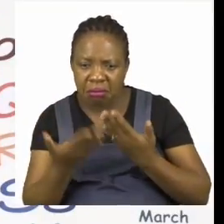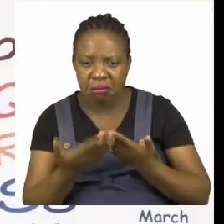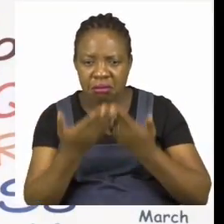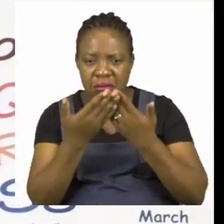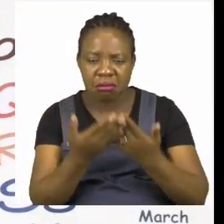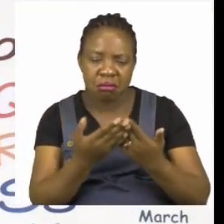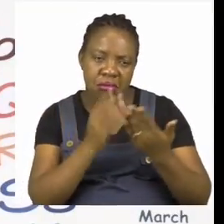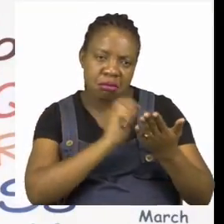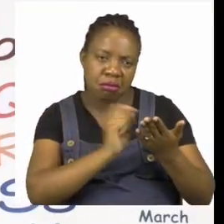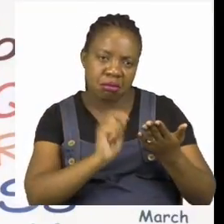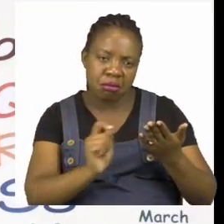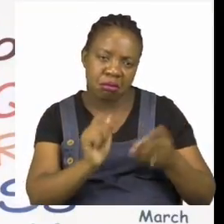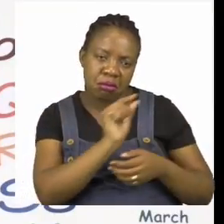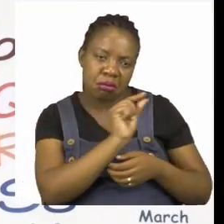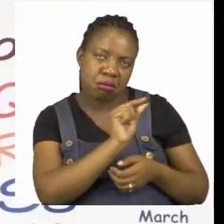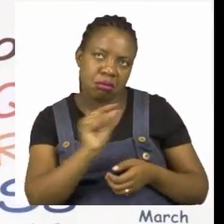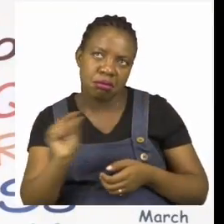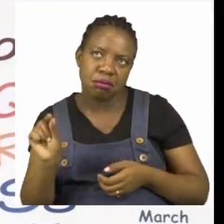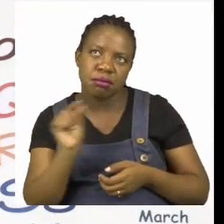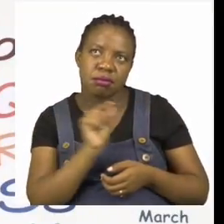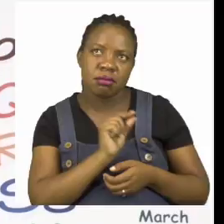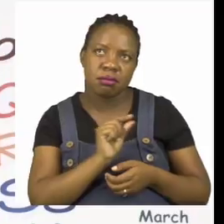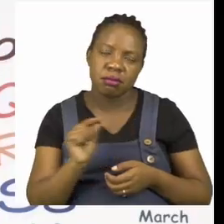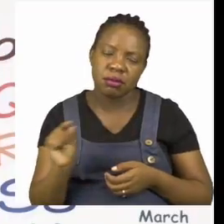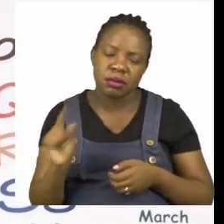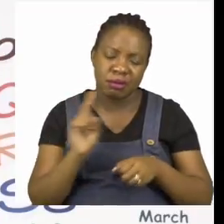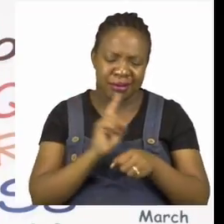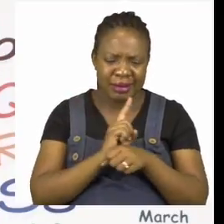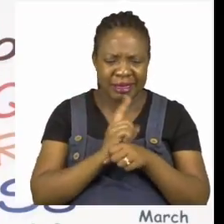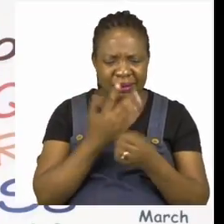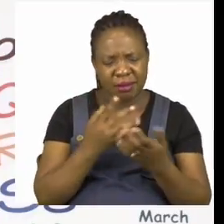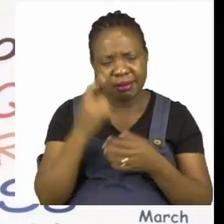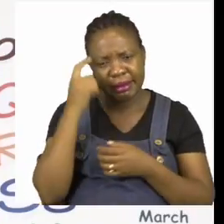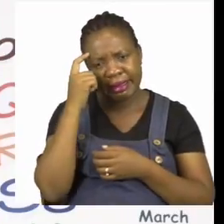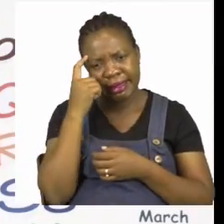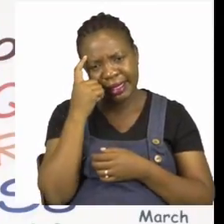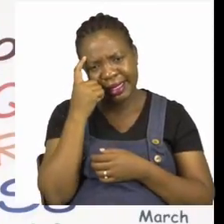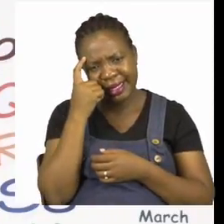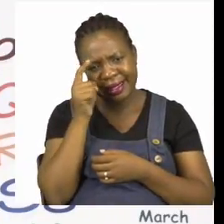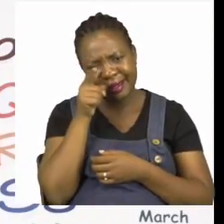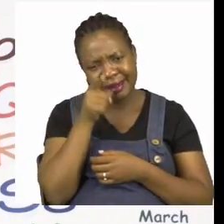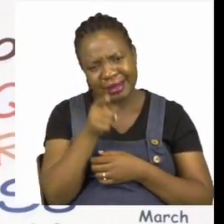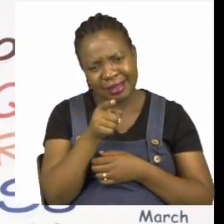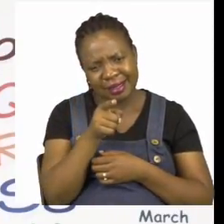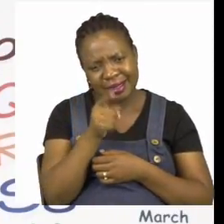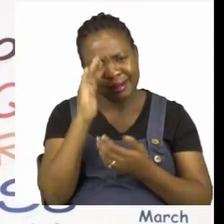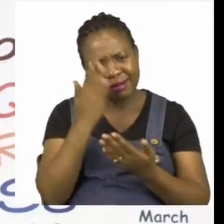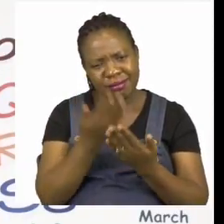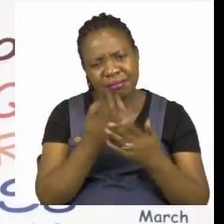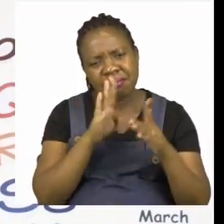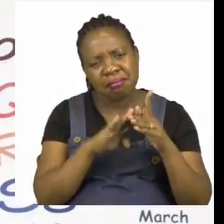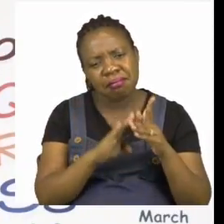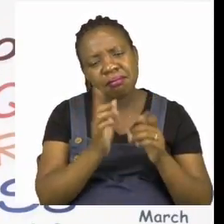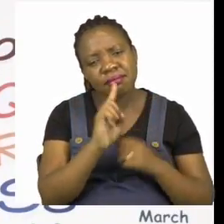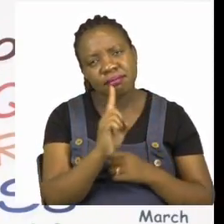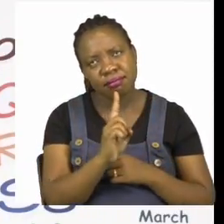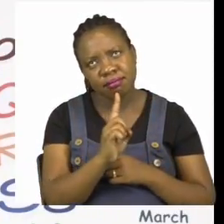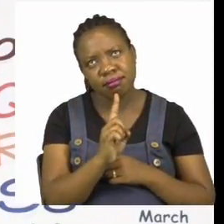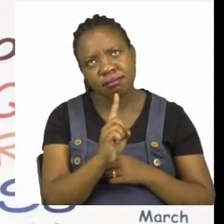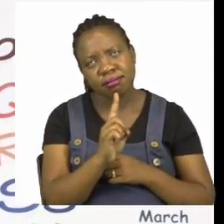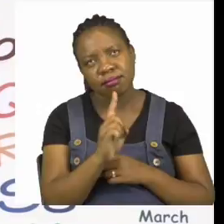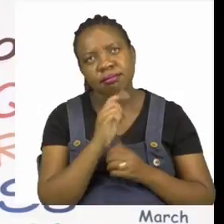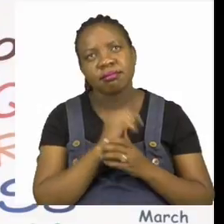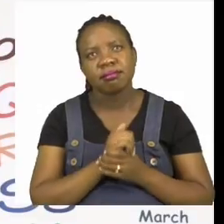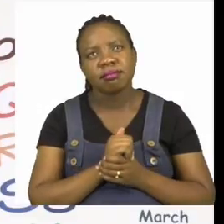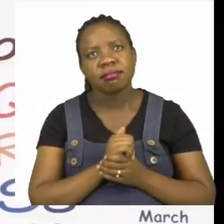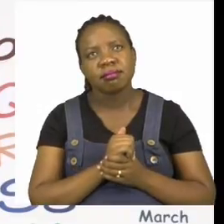about it before you write it down that's a very good well done. Just make sure you describe all of the